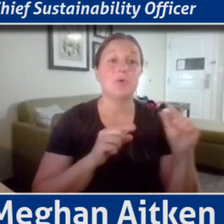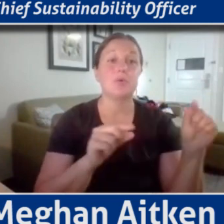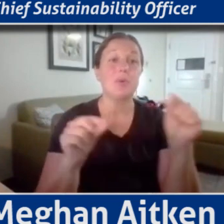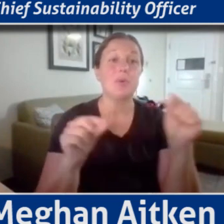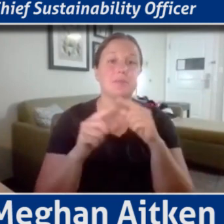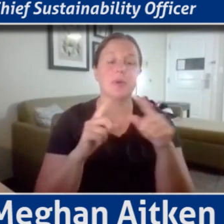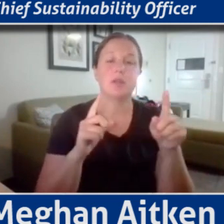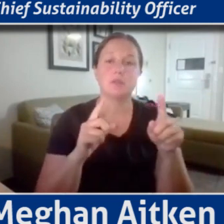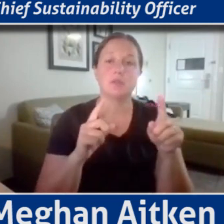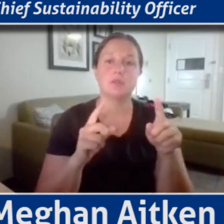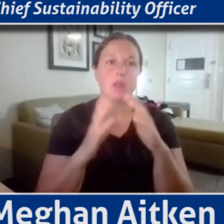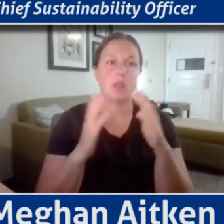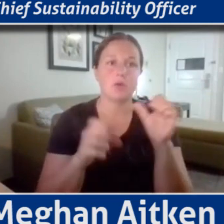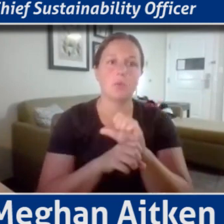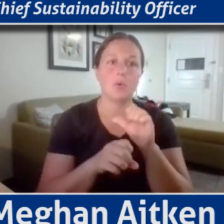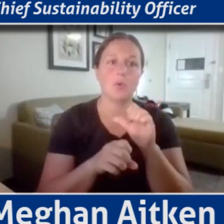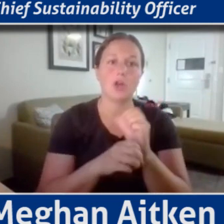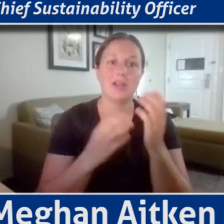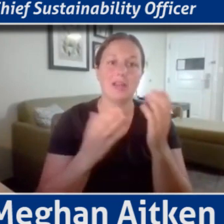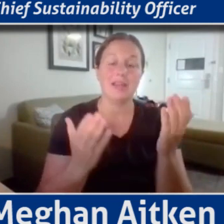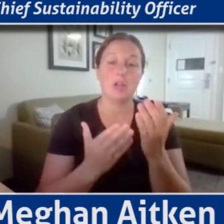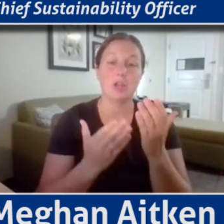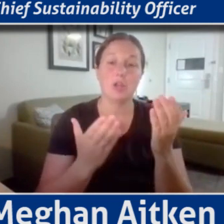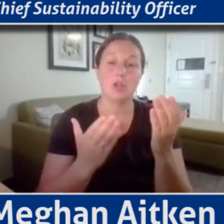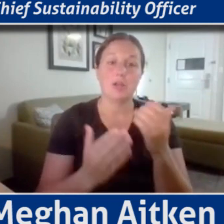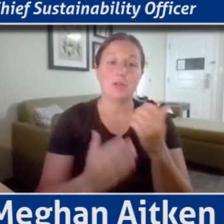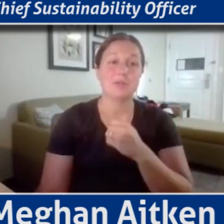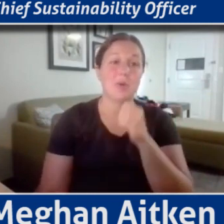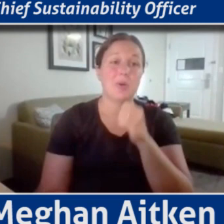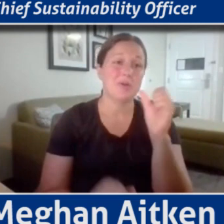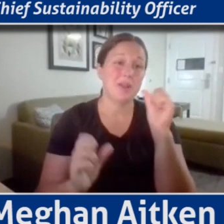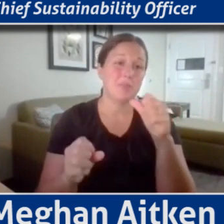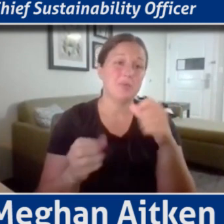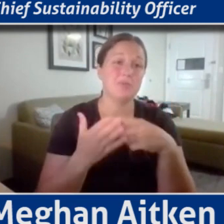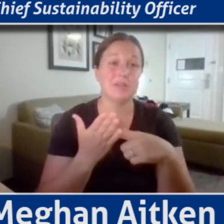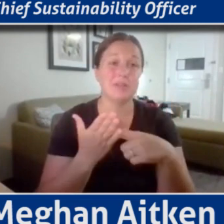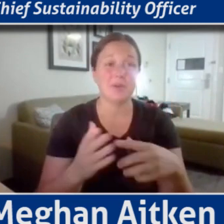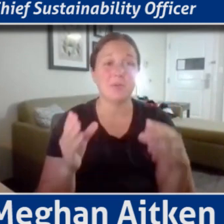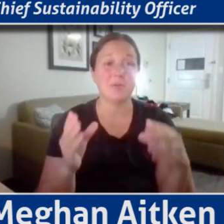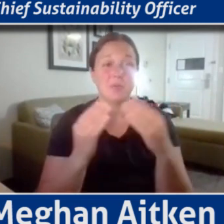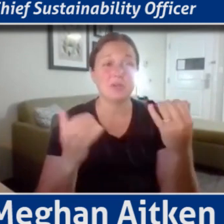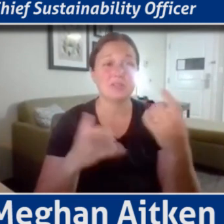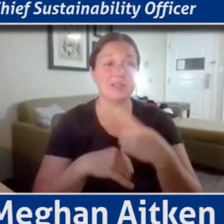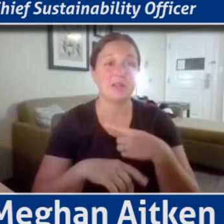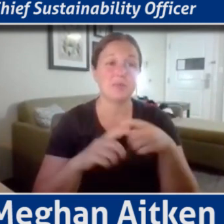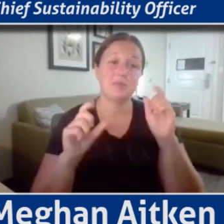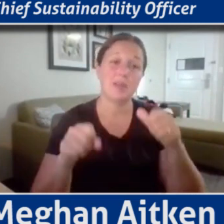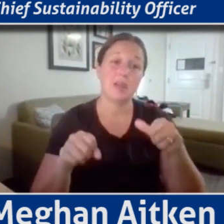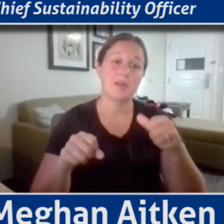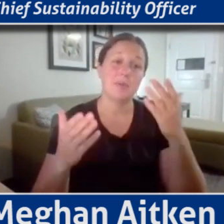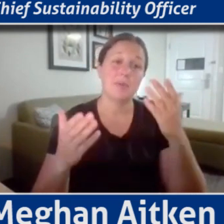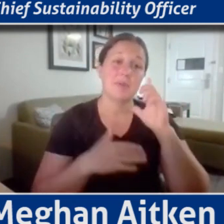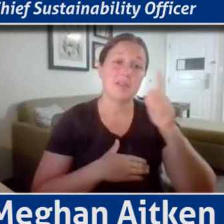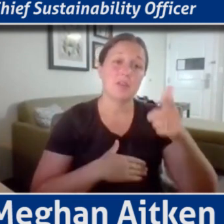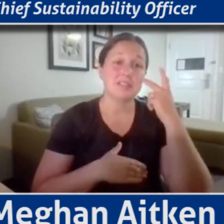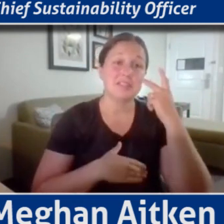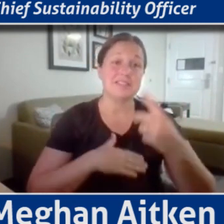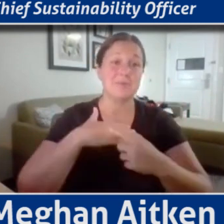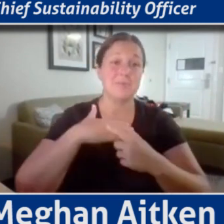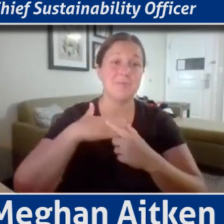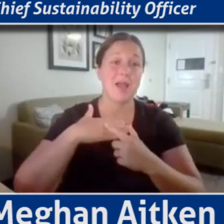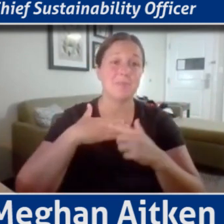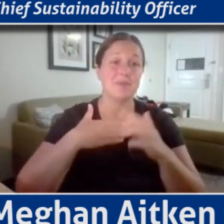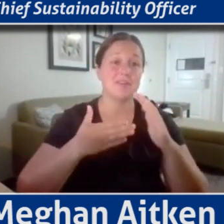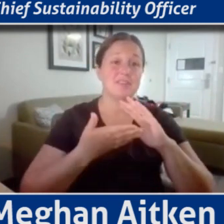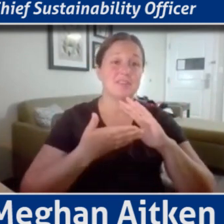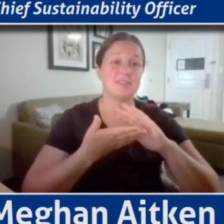here, and there's a slide we didn't get to today, maybe later in the conversation, where you can see what that mapping kind of looks like, where some of our local objectives and how